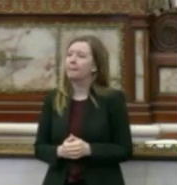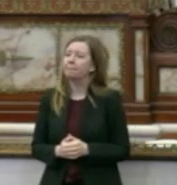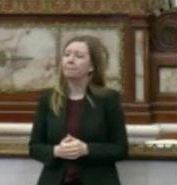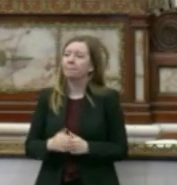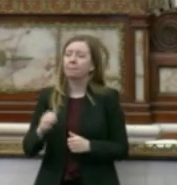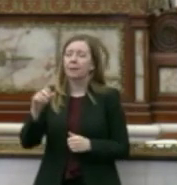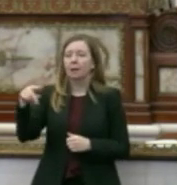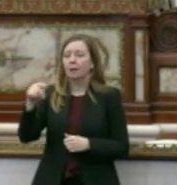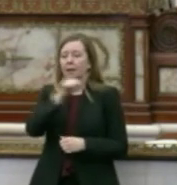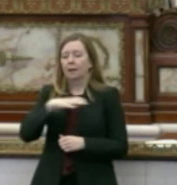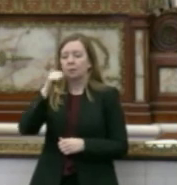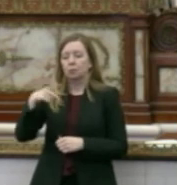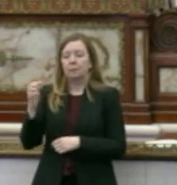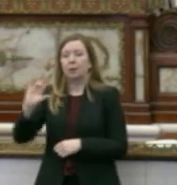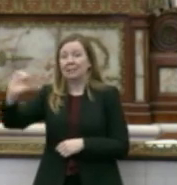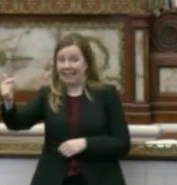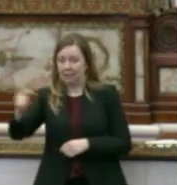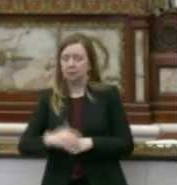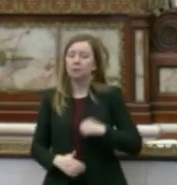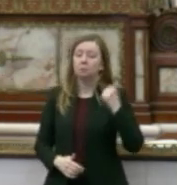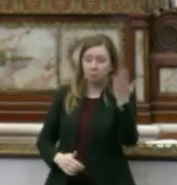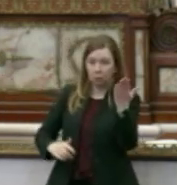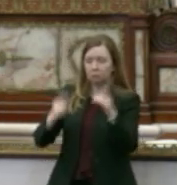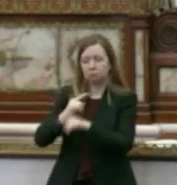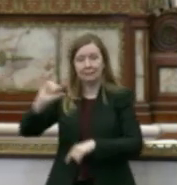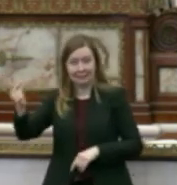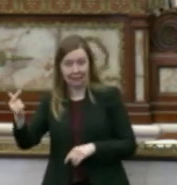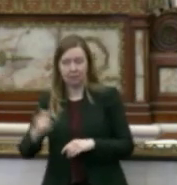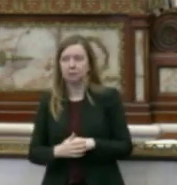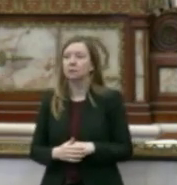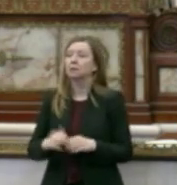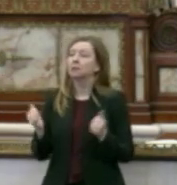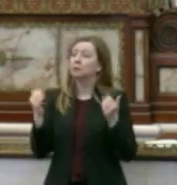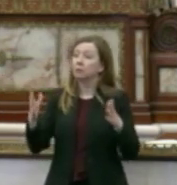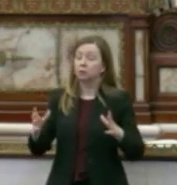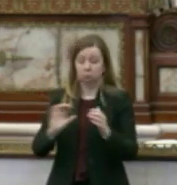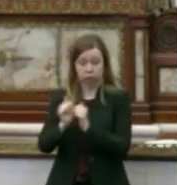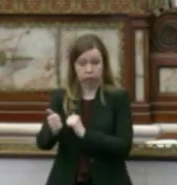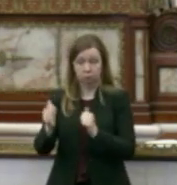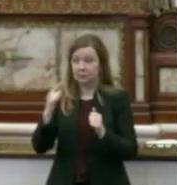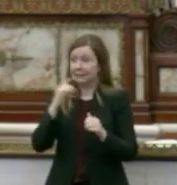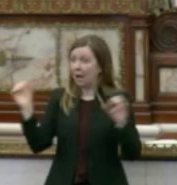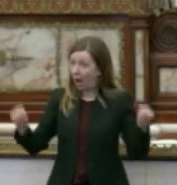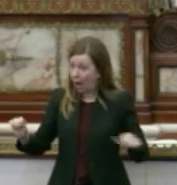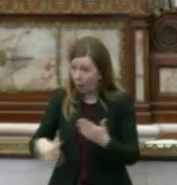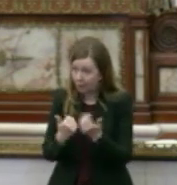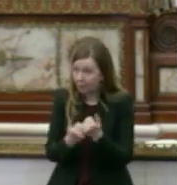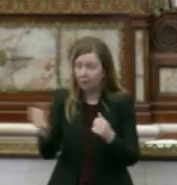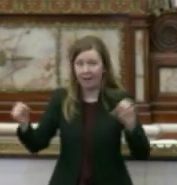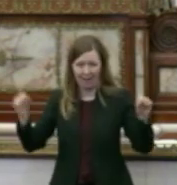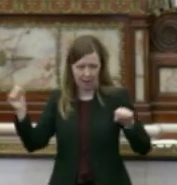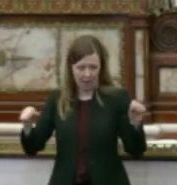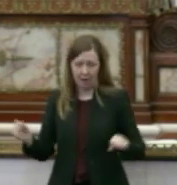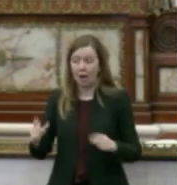Second. Second. Thank you. It's been moved and probably seconded. That resolution be adopted. All in favor say aye. Aye. Aye.